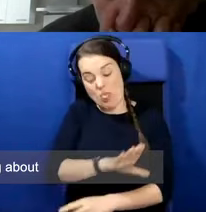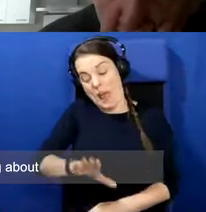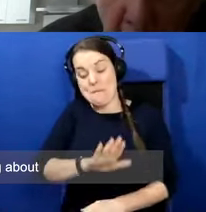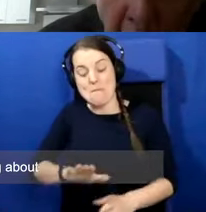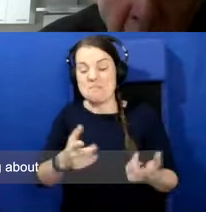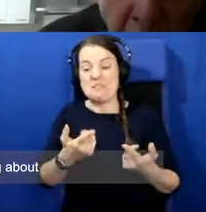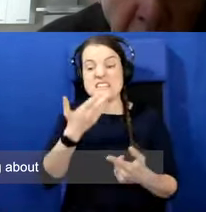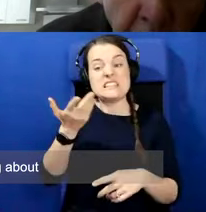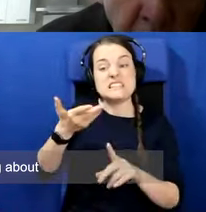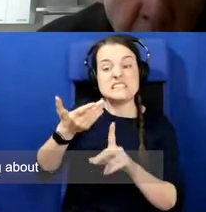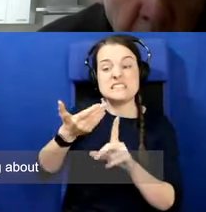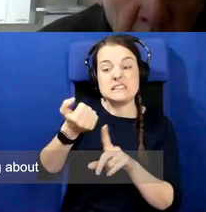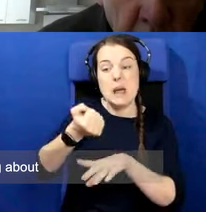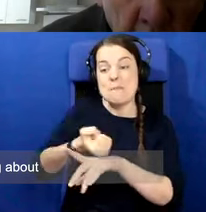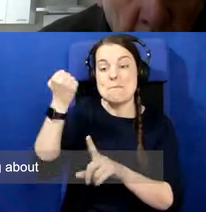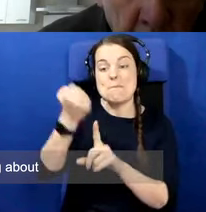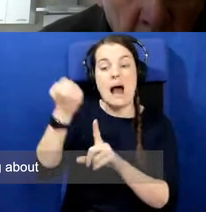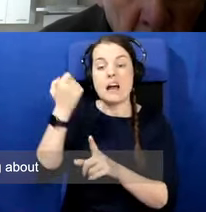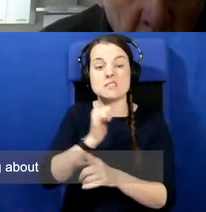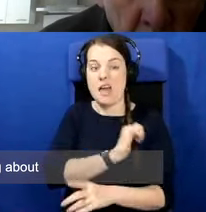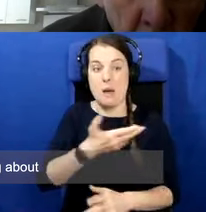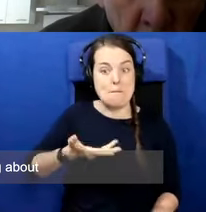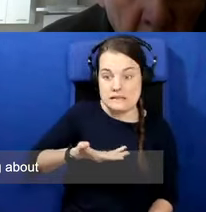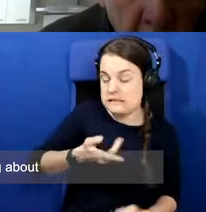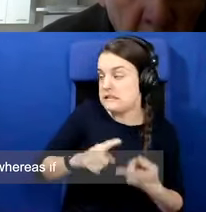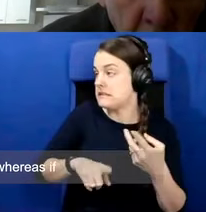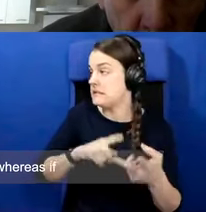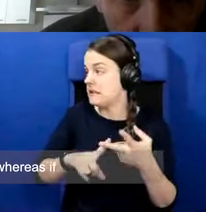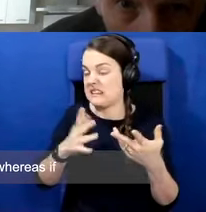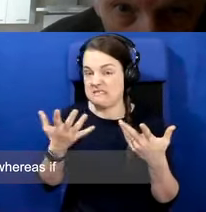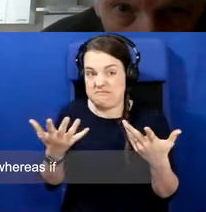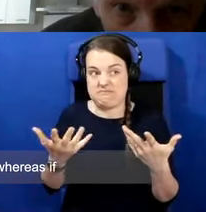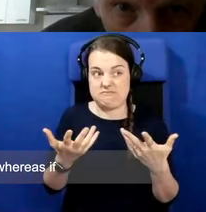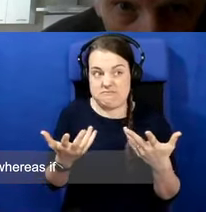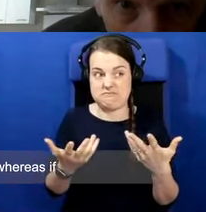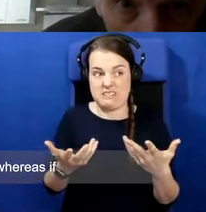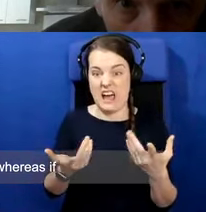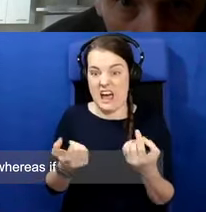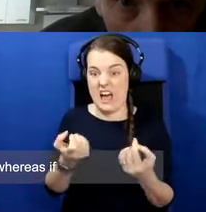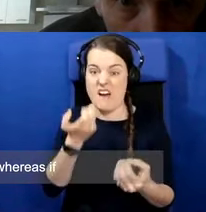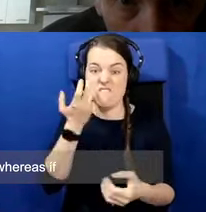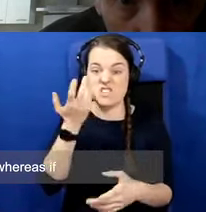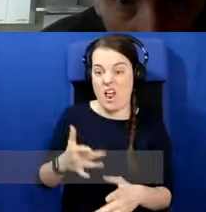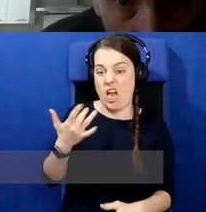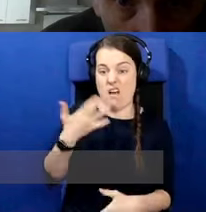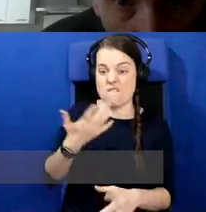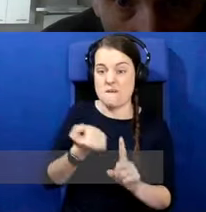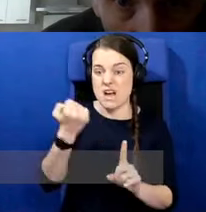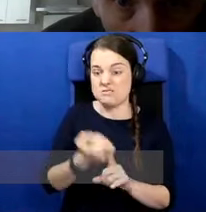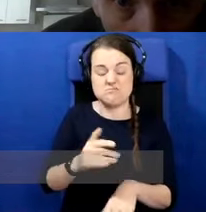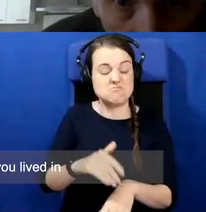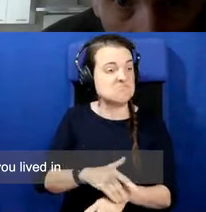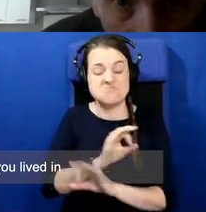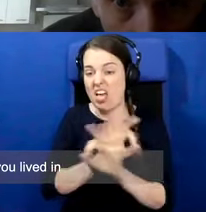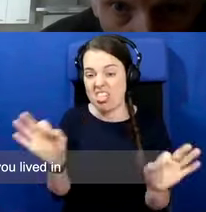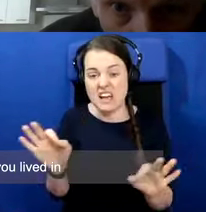on, on anything, on anything about, about, about, about their lives. Whereas, if you lived in, you